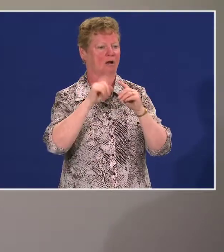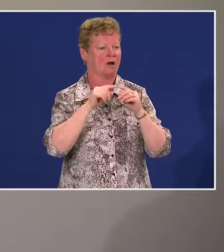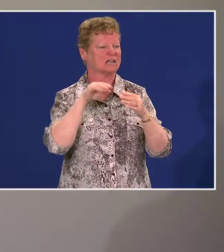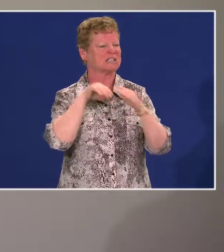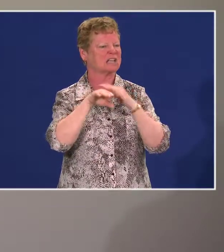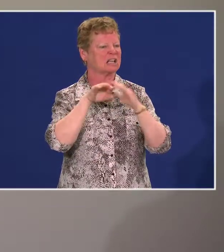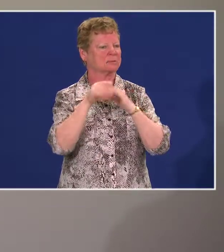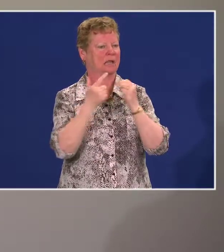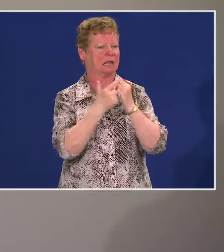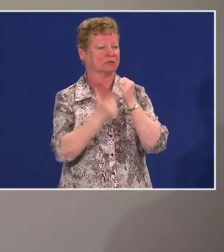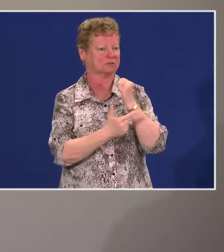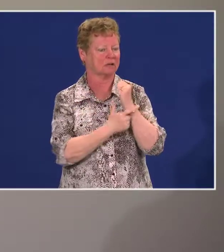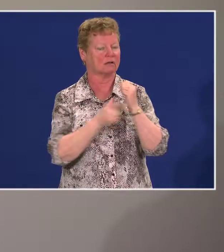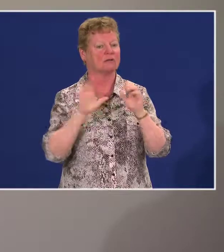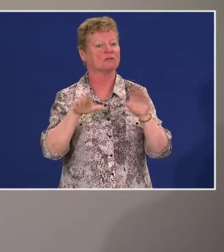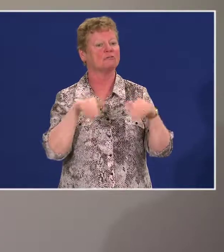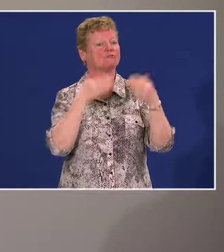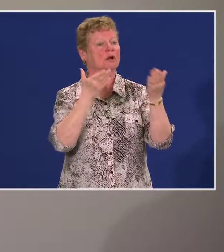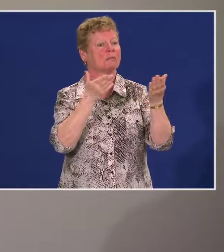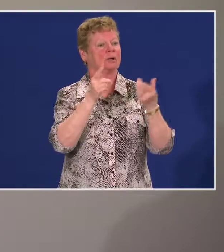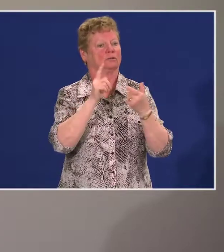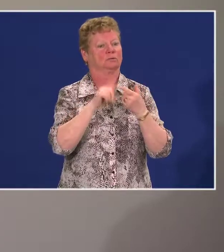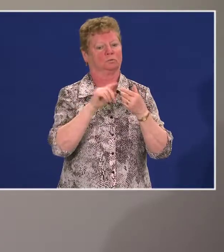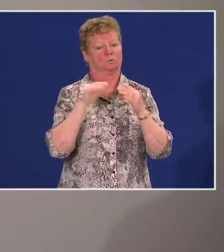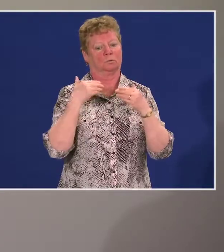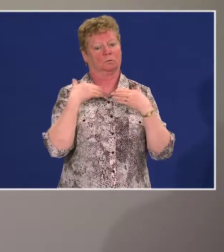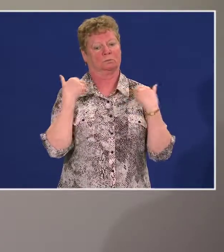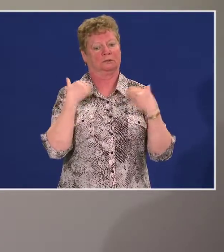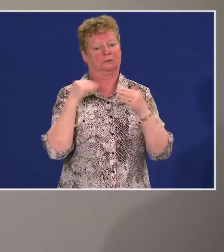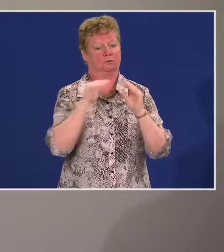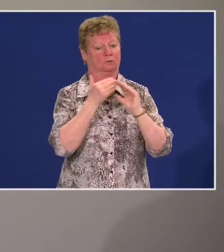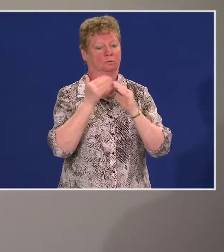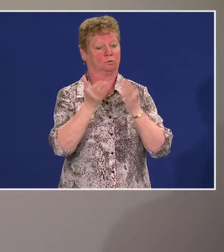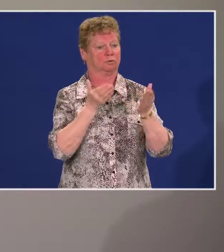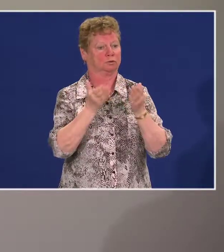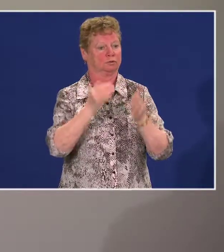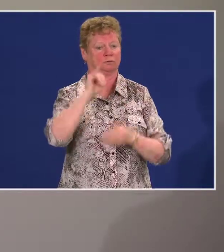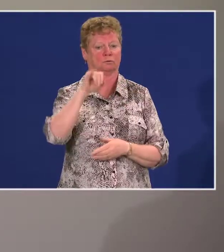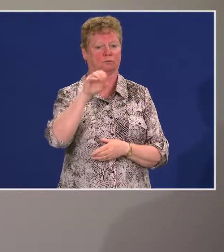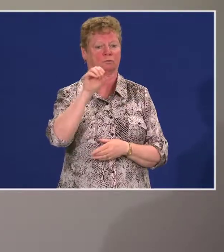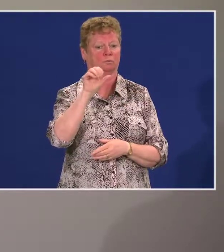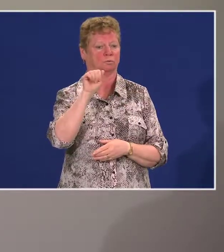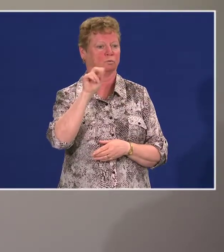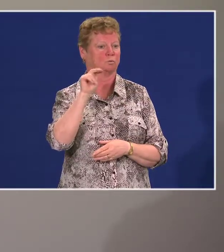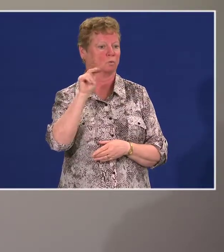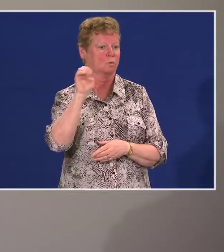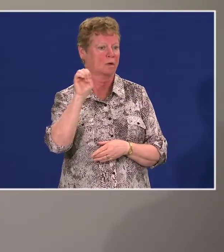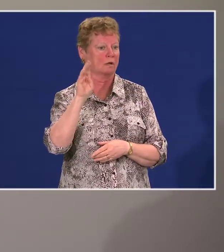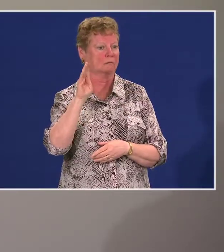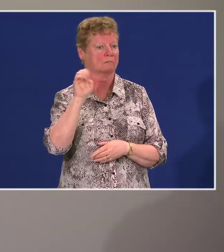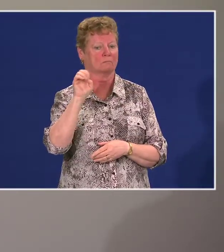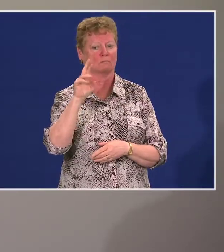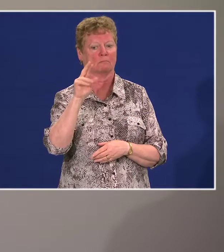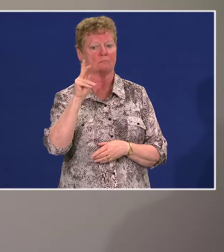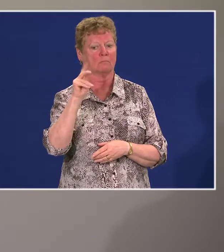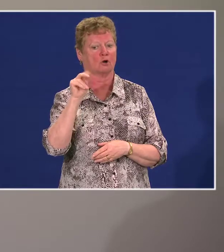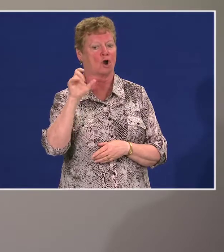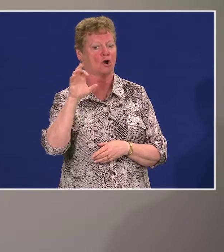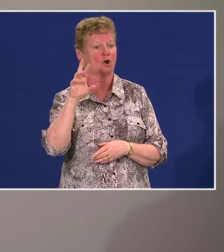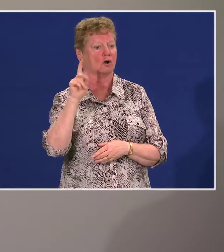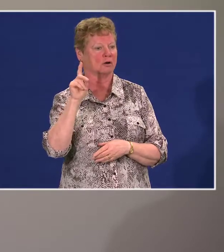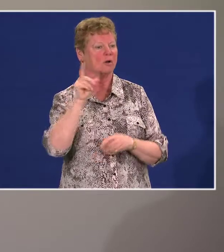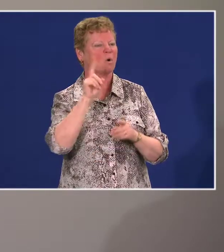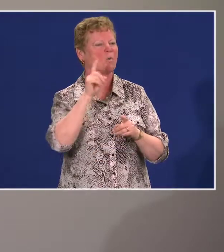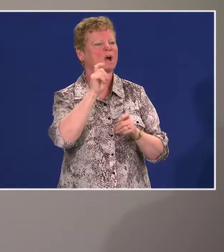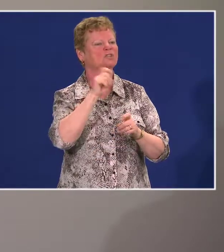their recommendations to the Minister of Community Services, Joanne Bernard, about what should be contained in